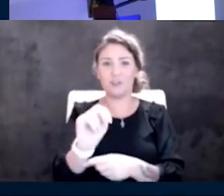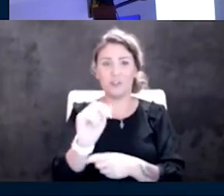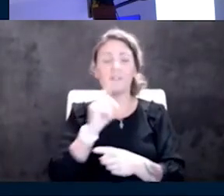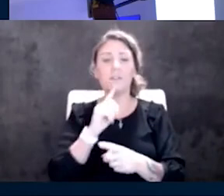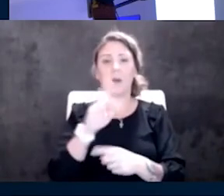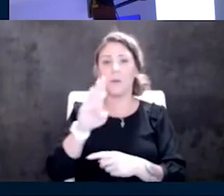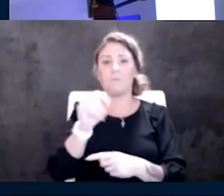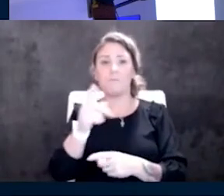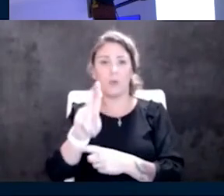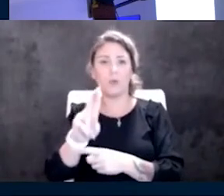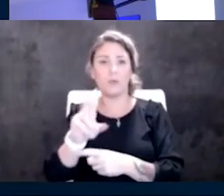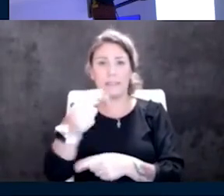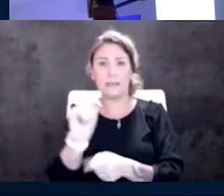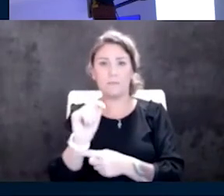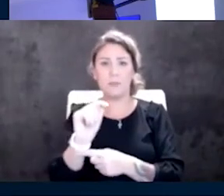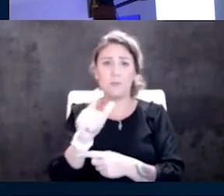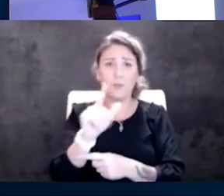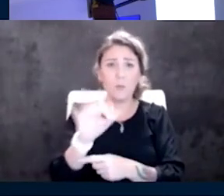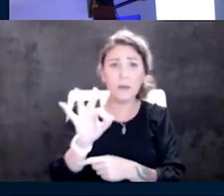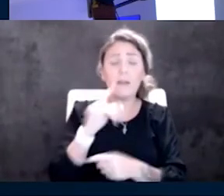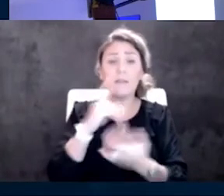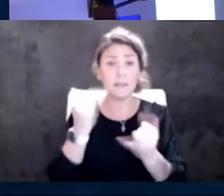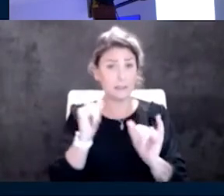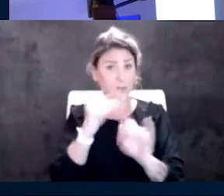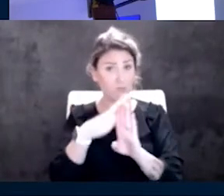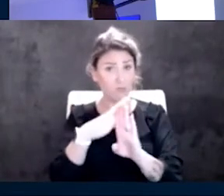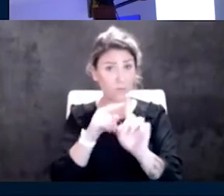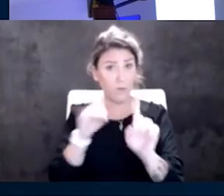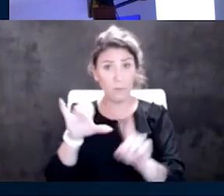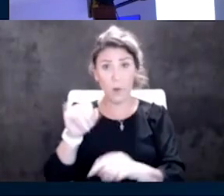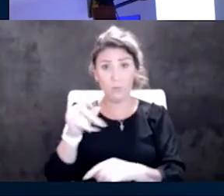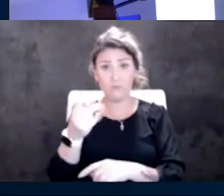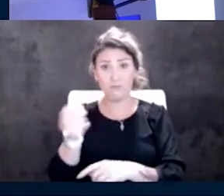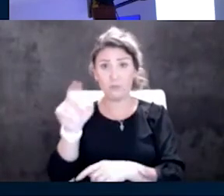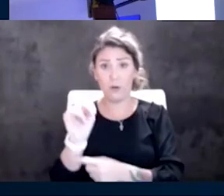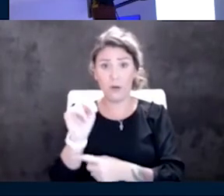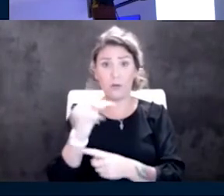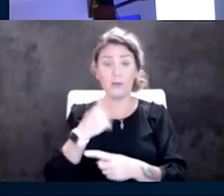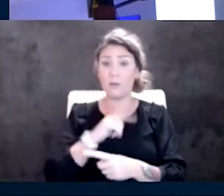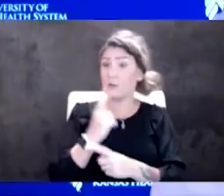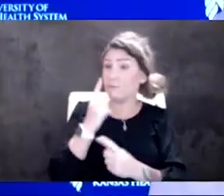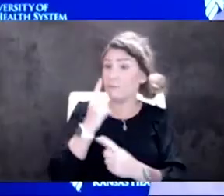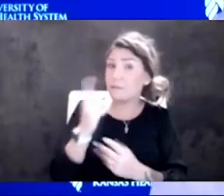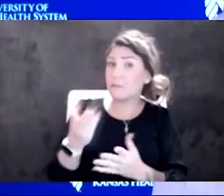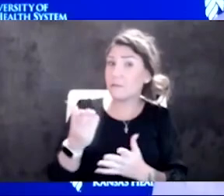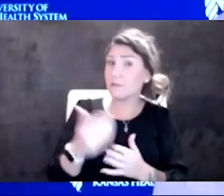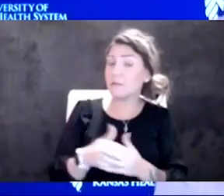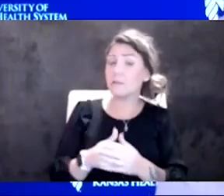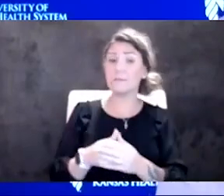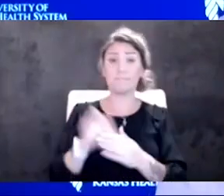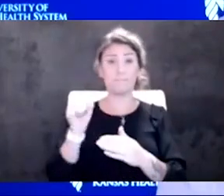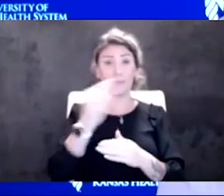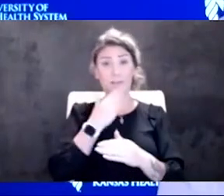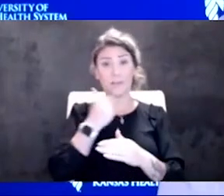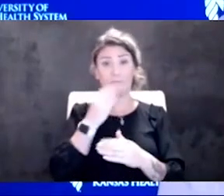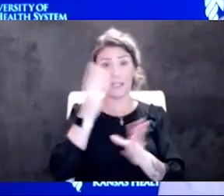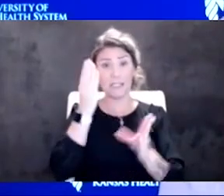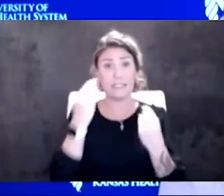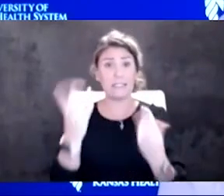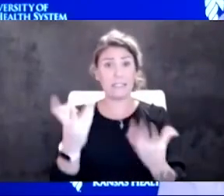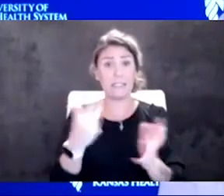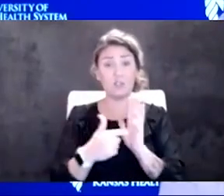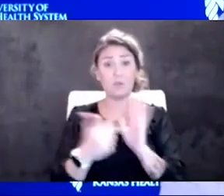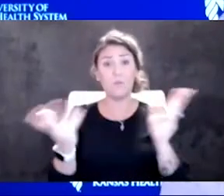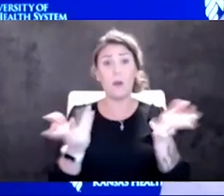29th. Is it still protecting me from Omicron? We'd think. Yeah. I mean, I think the best data that we have is that really that